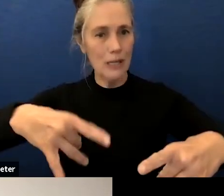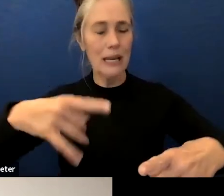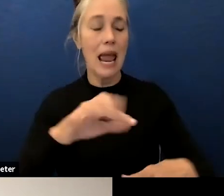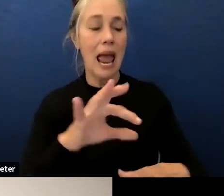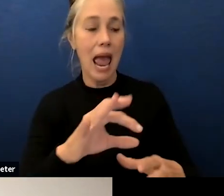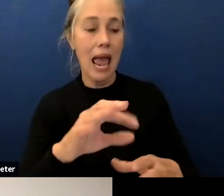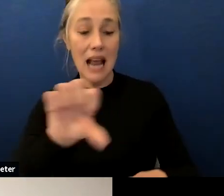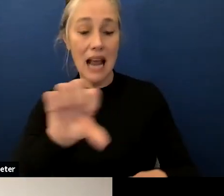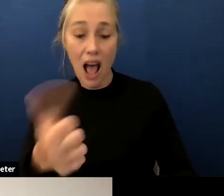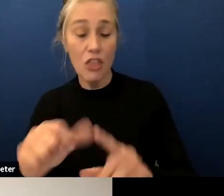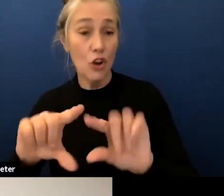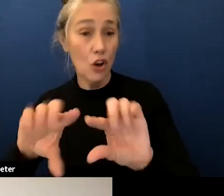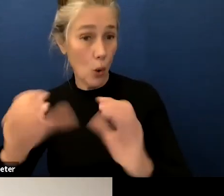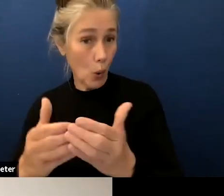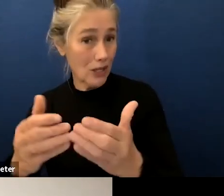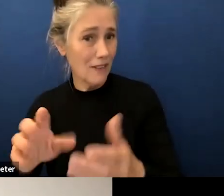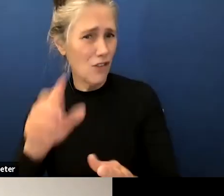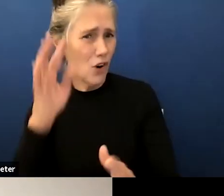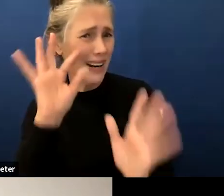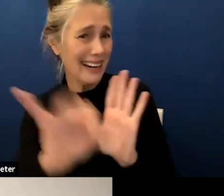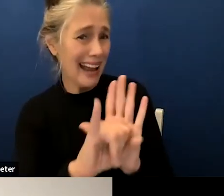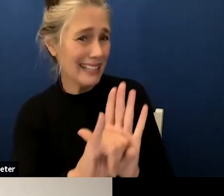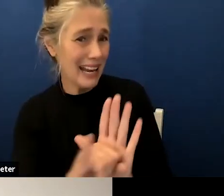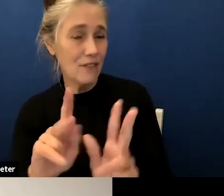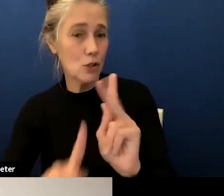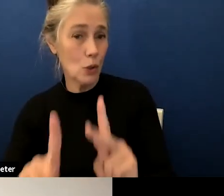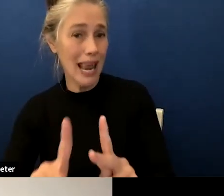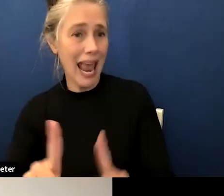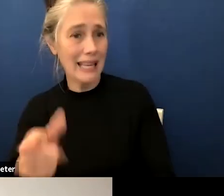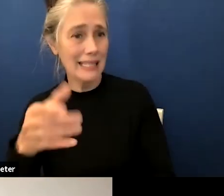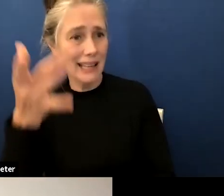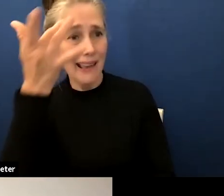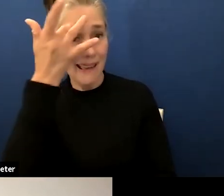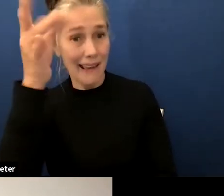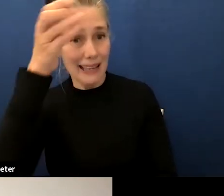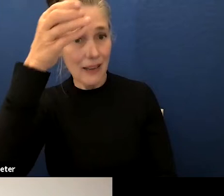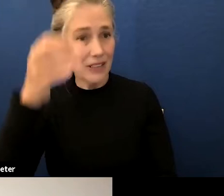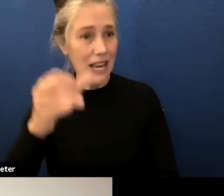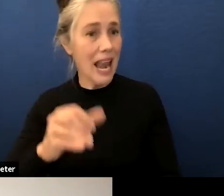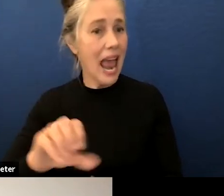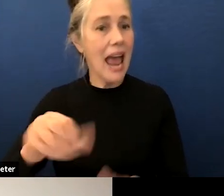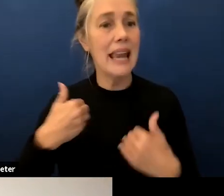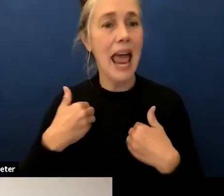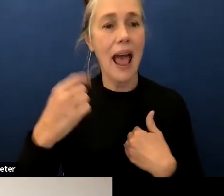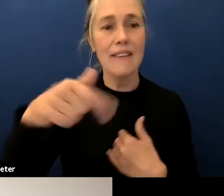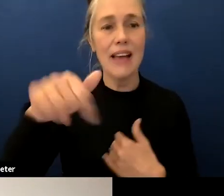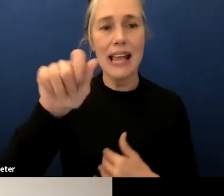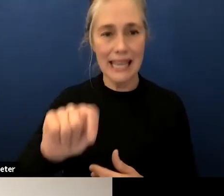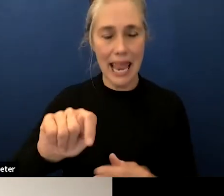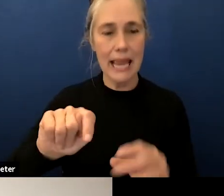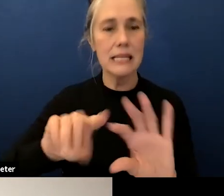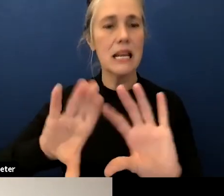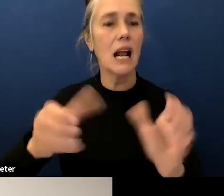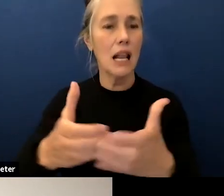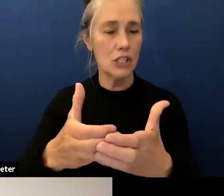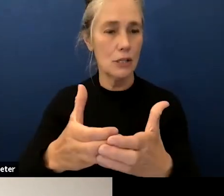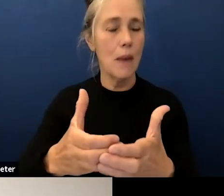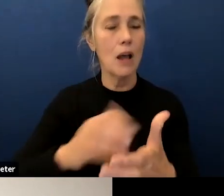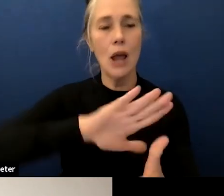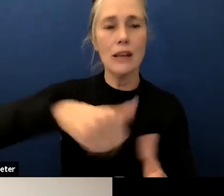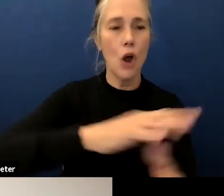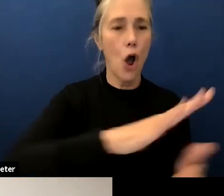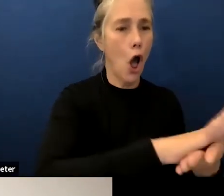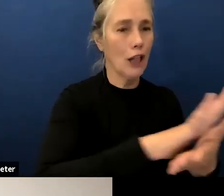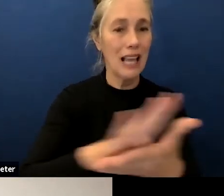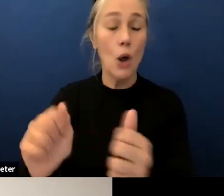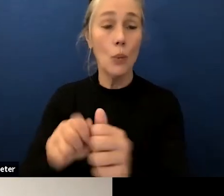implemented implementation for a cohesive gate cluster model at all sites with professional development or